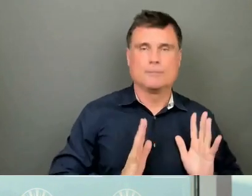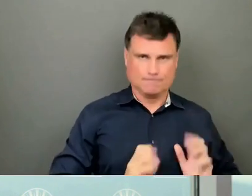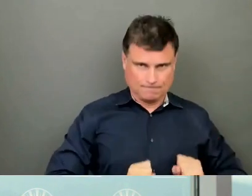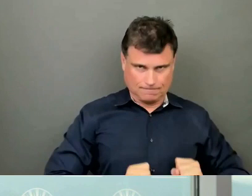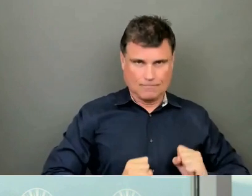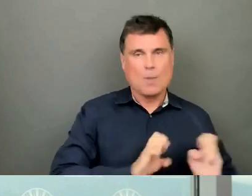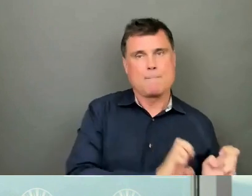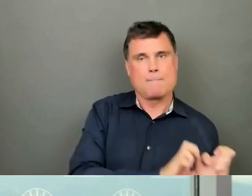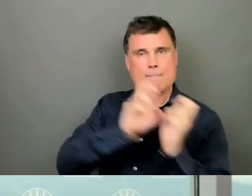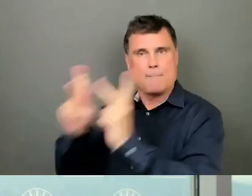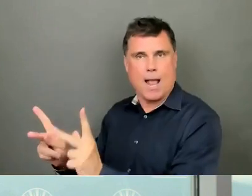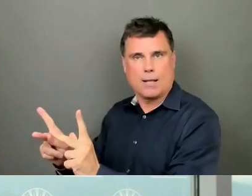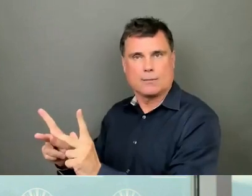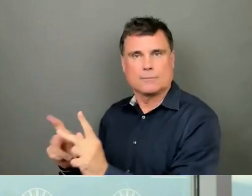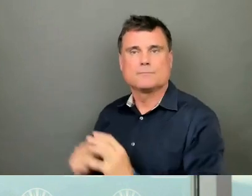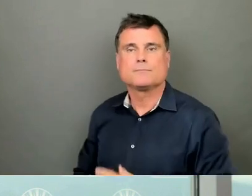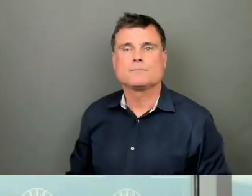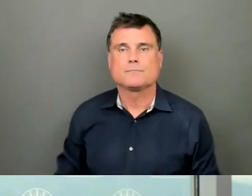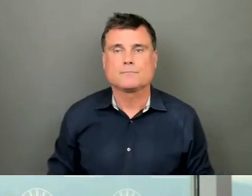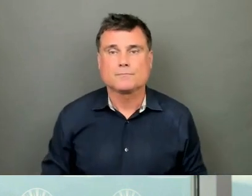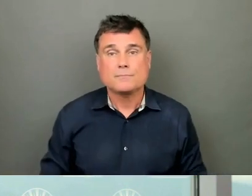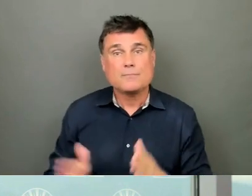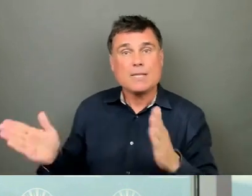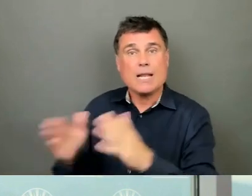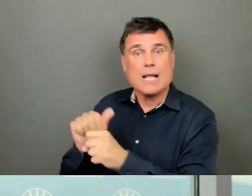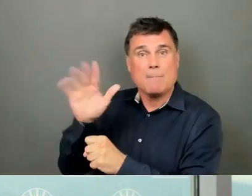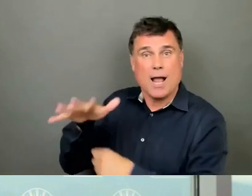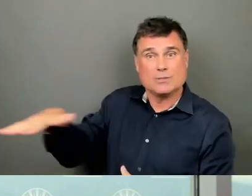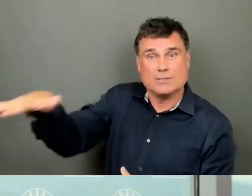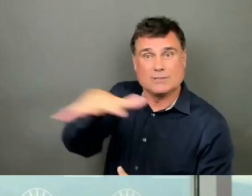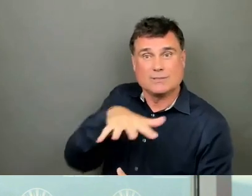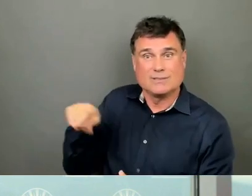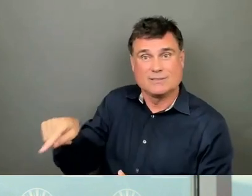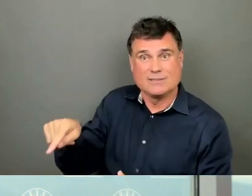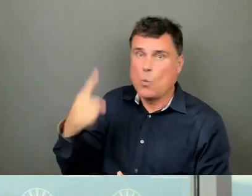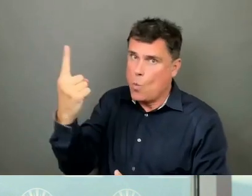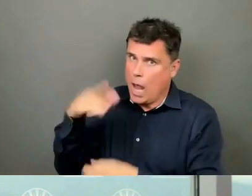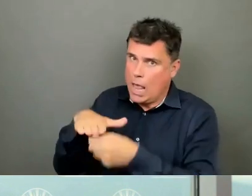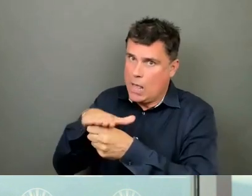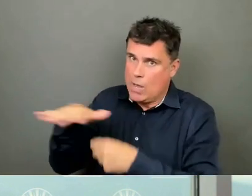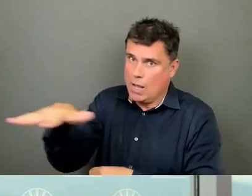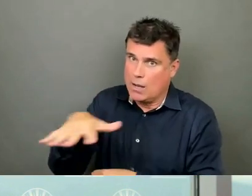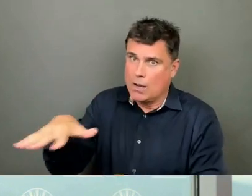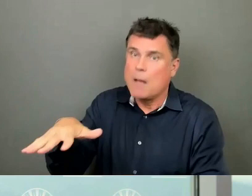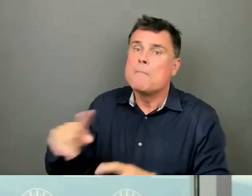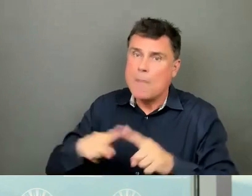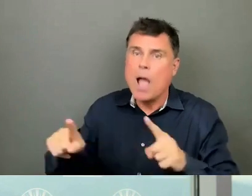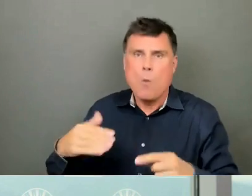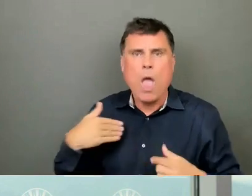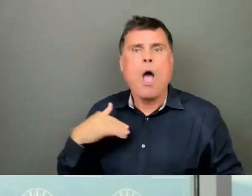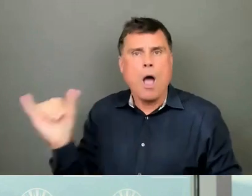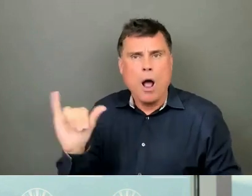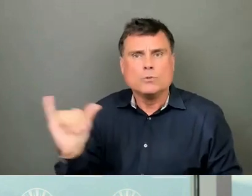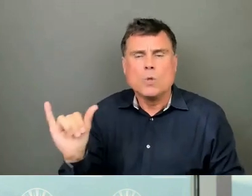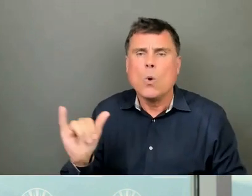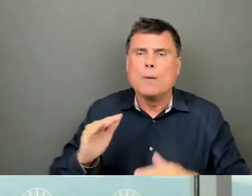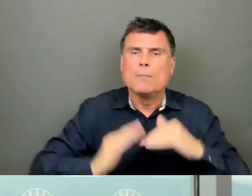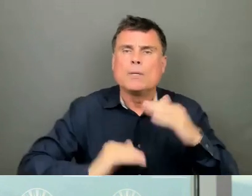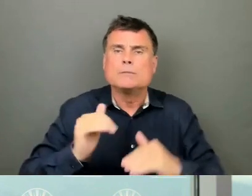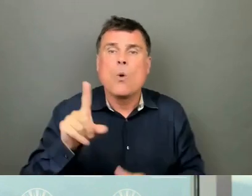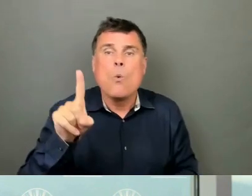know it's not just about Little Mountain. It's about building more homes for people across the province. That's why we're working with partners to deliver